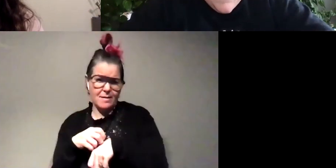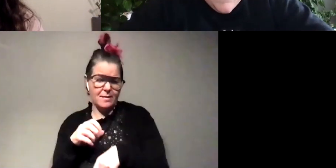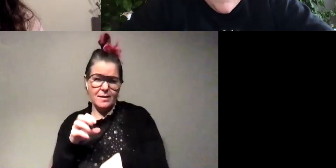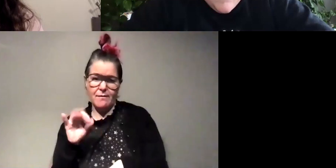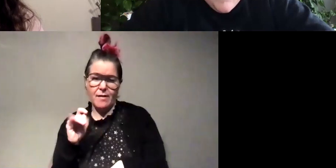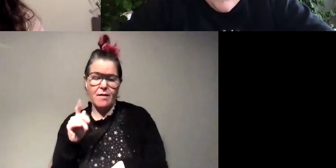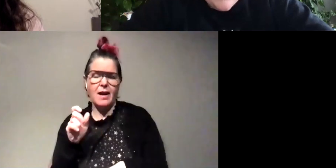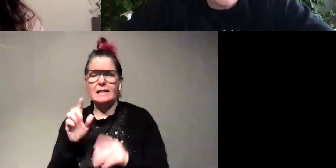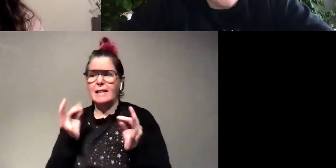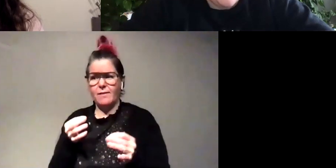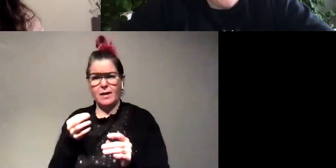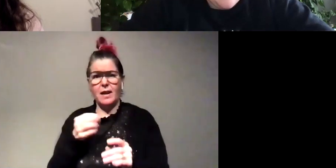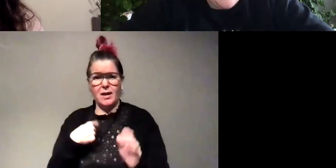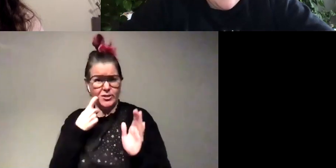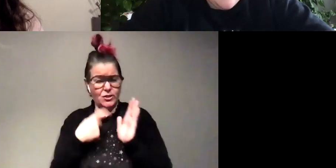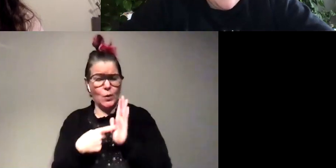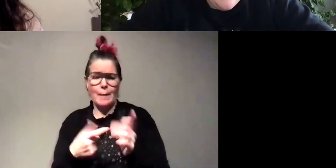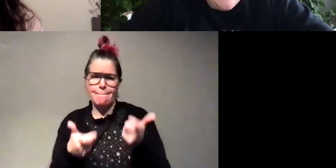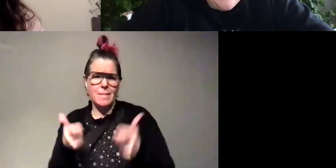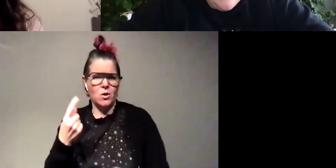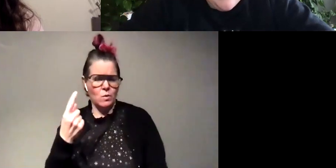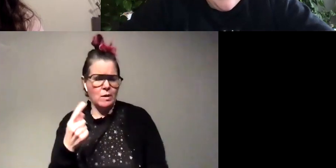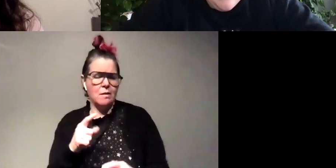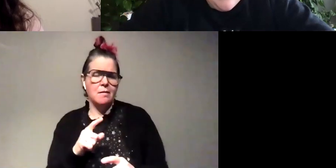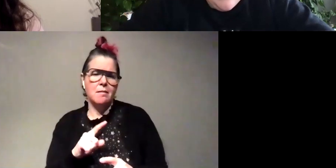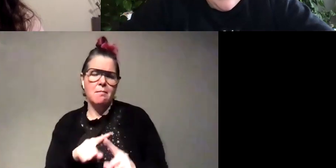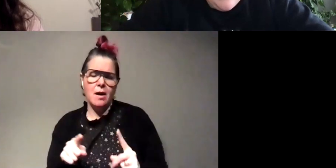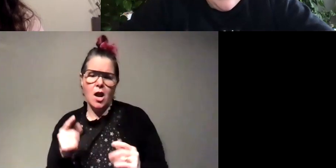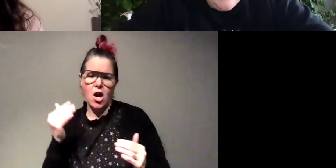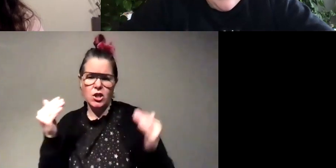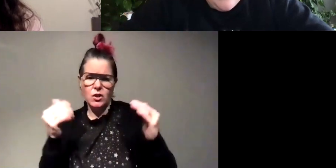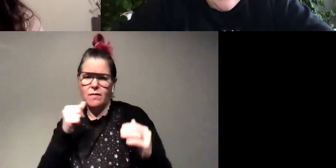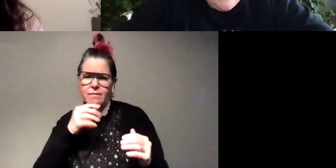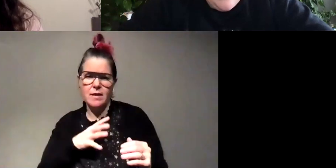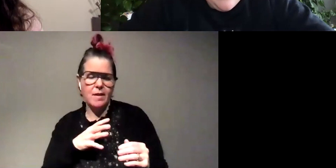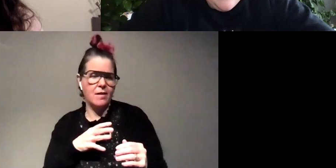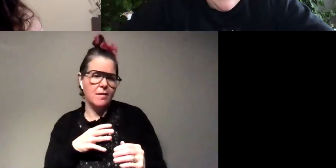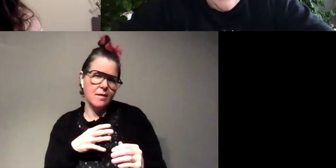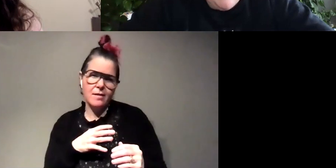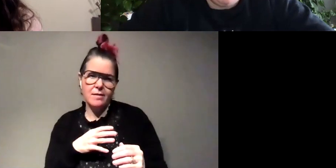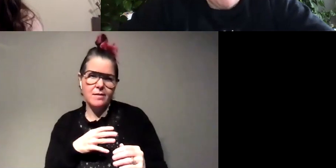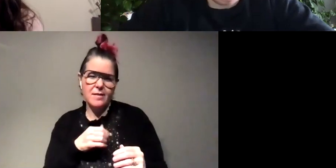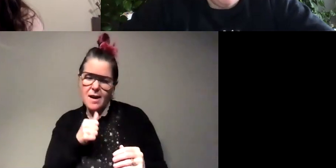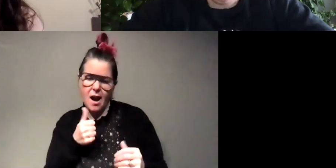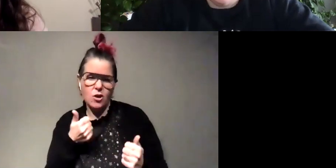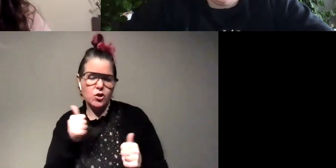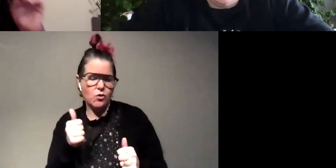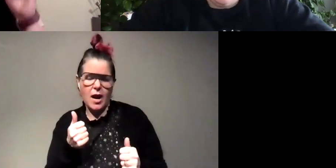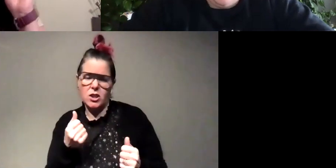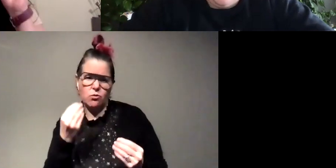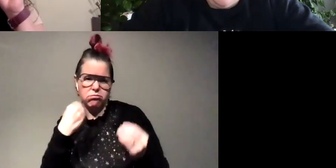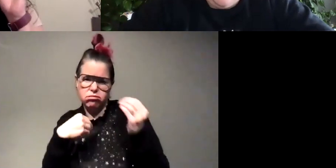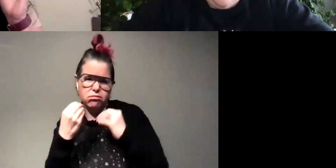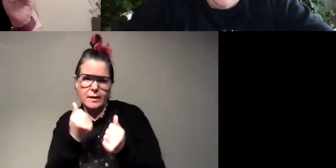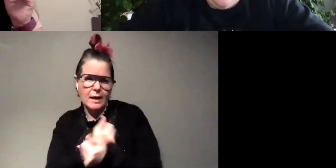bigger one um but as a like an adult female they're not really trying to eat anything and i